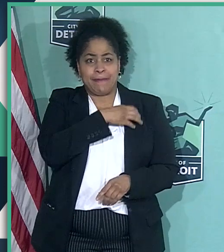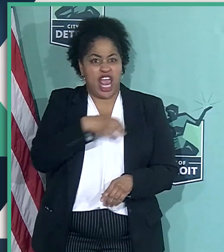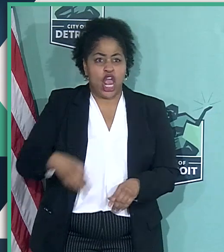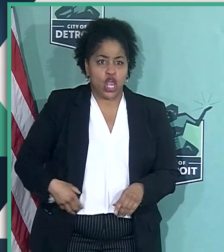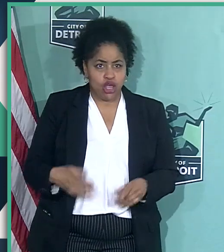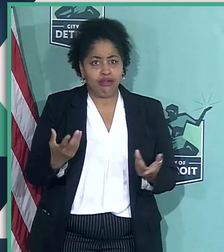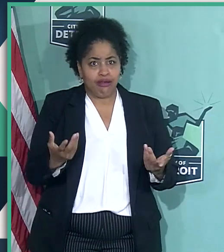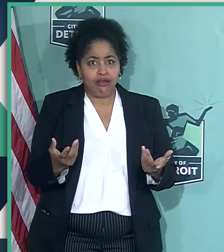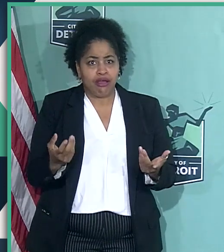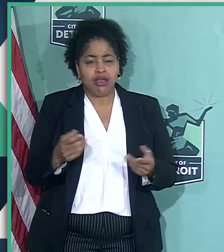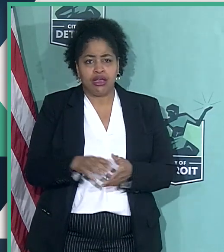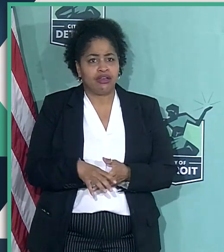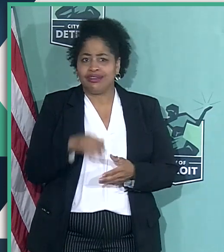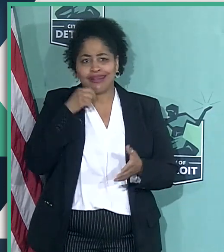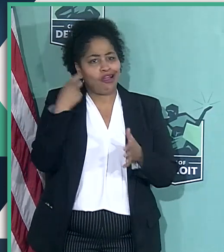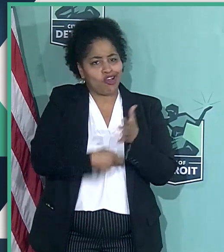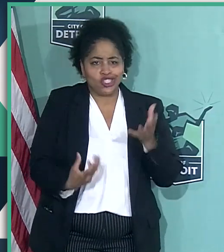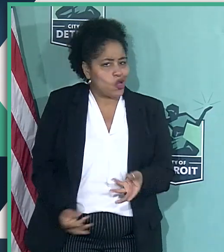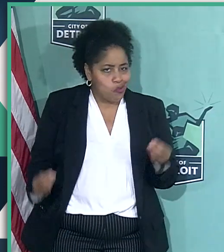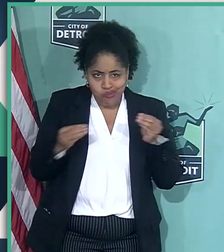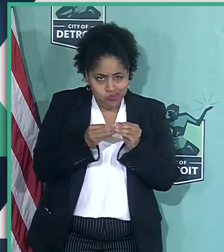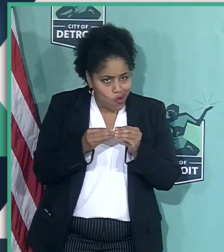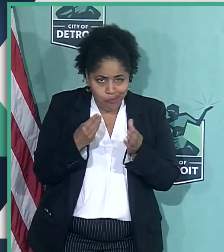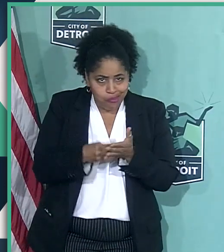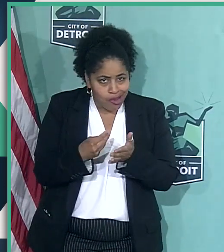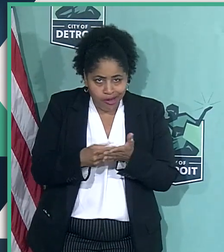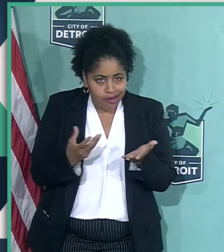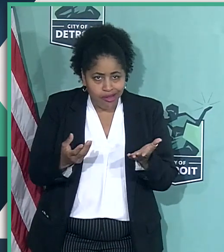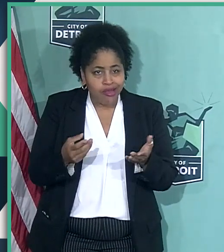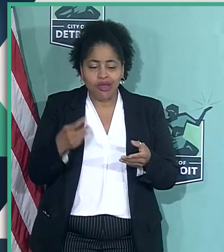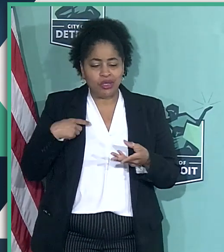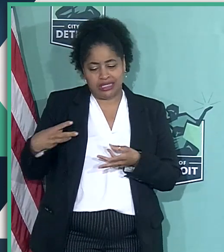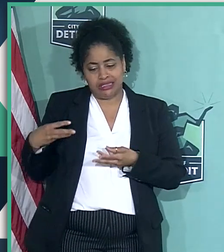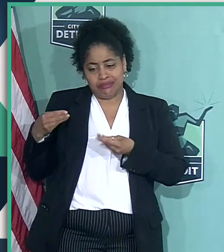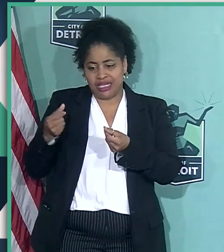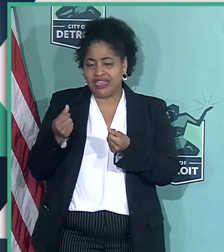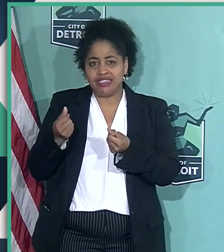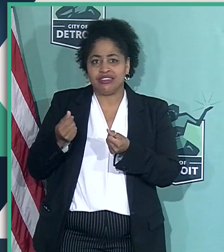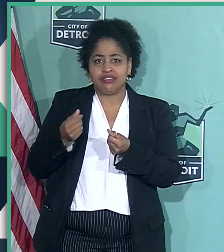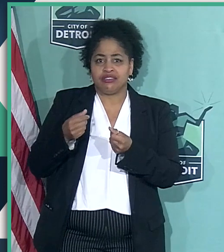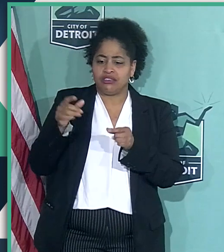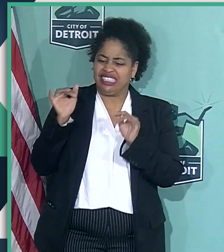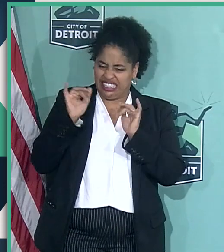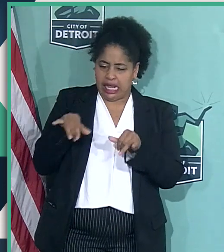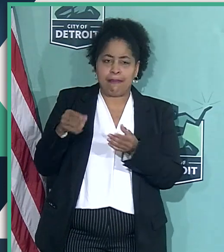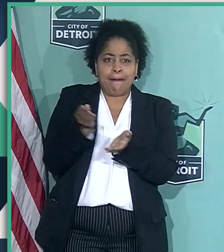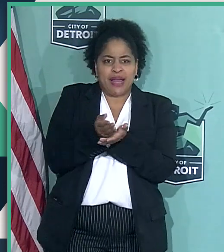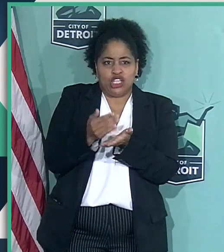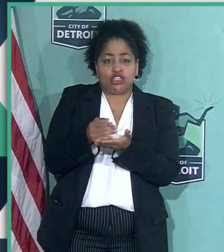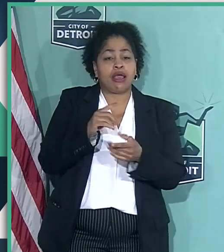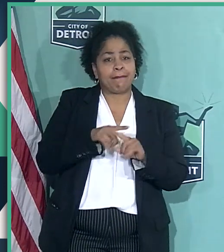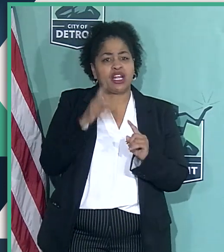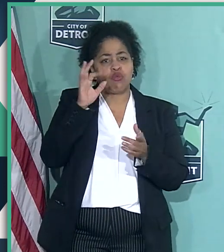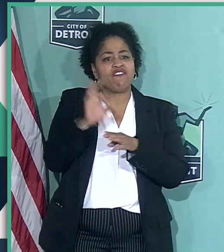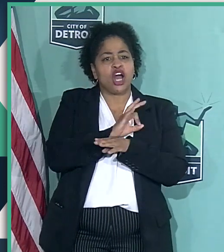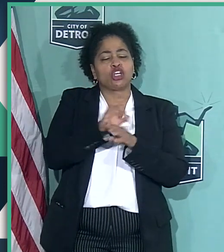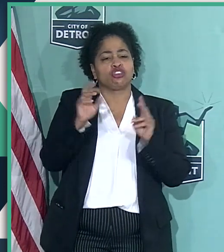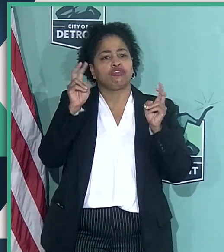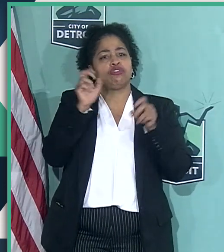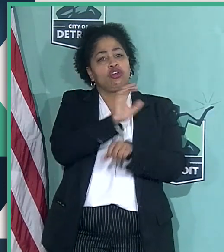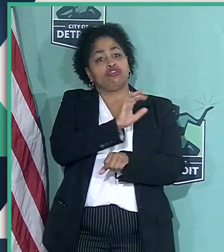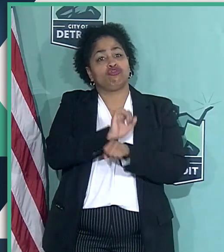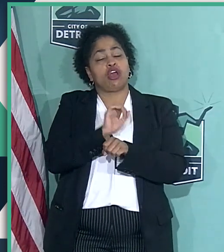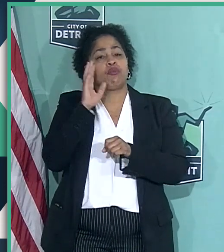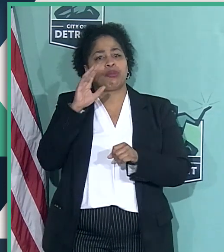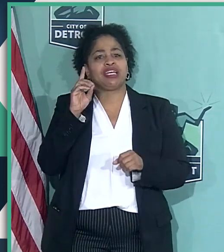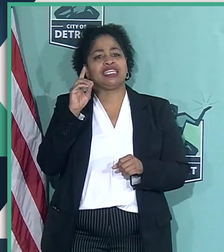Bethany Mellis' and costing us a dollar more than what we were spending and what we had in the budget. But he's going to function as Deputy Mayor. He's going